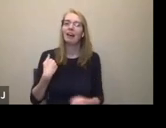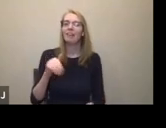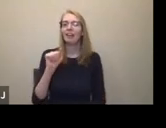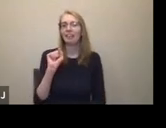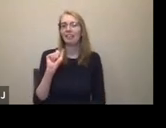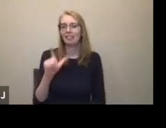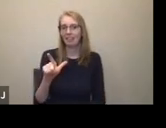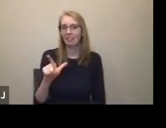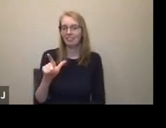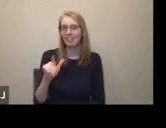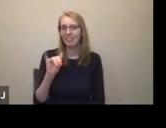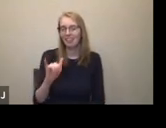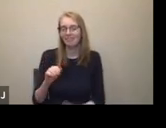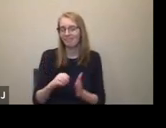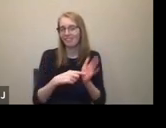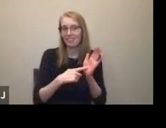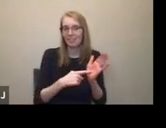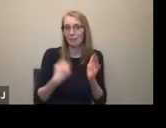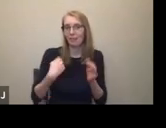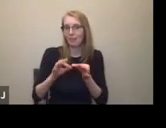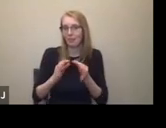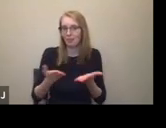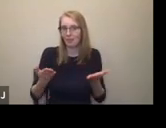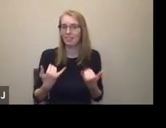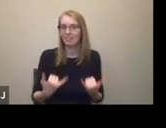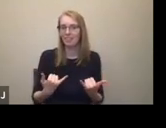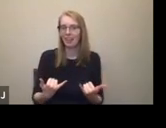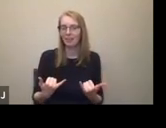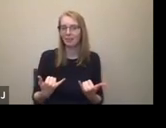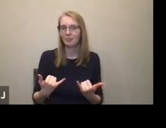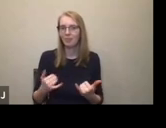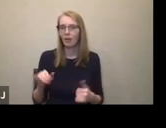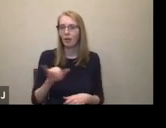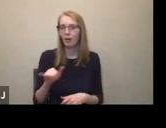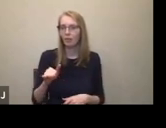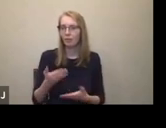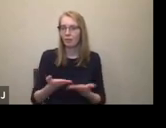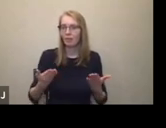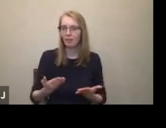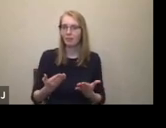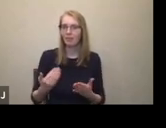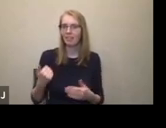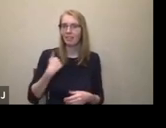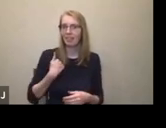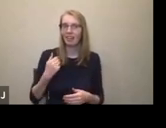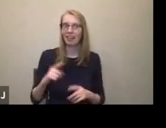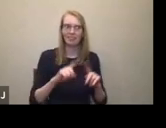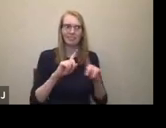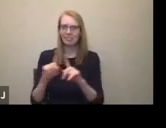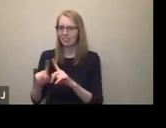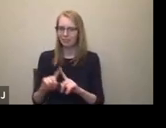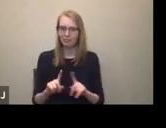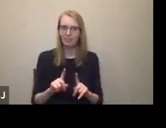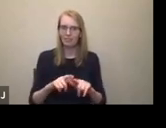that right now for us. But also, because we are officially multi bilingual country, it's also French sign language, but I can't